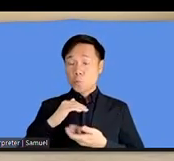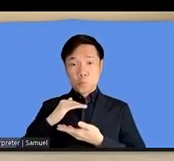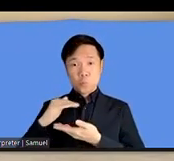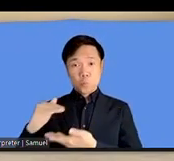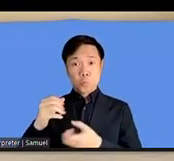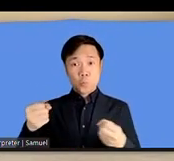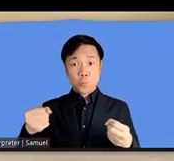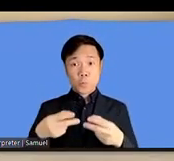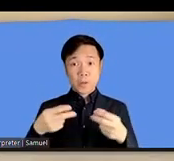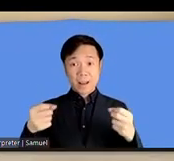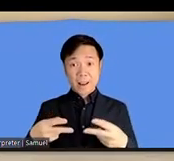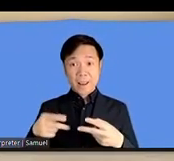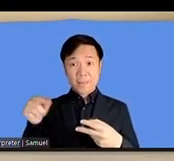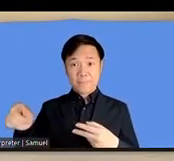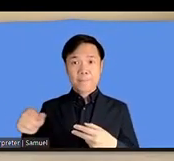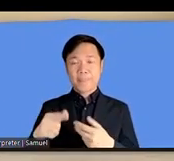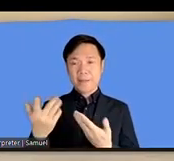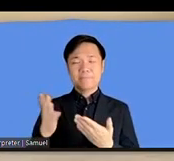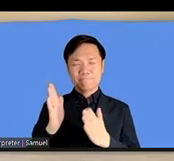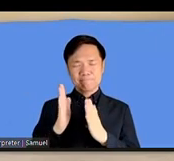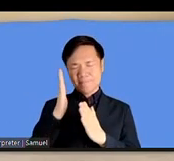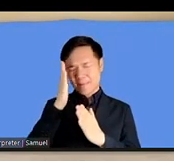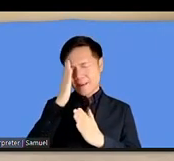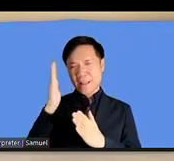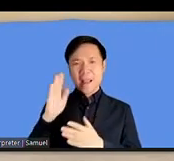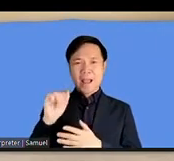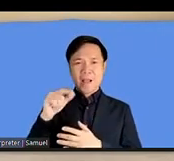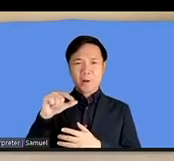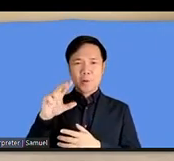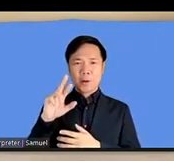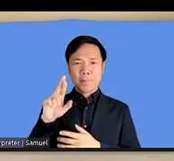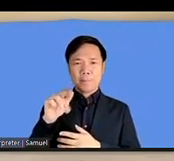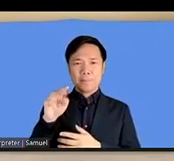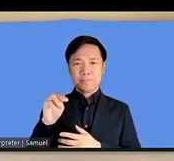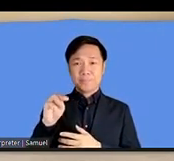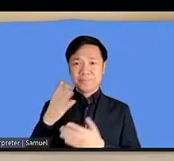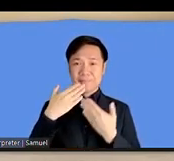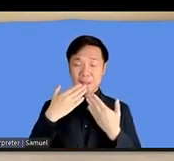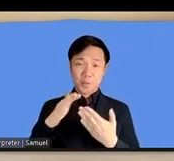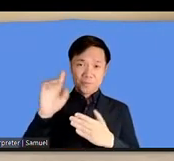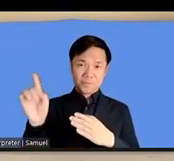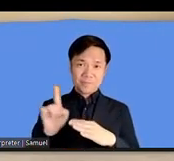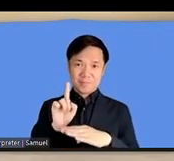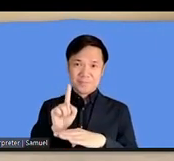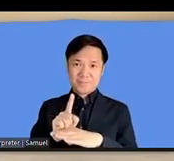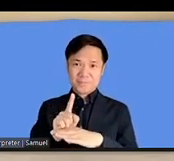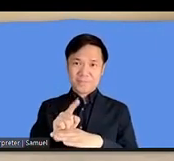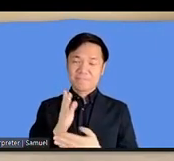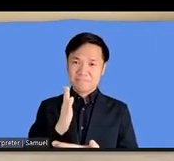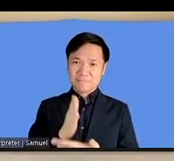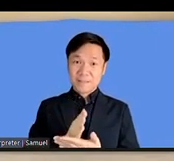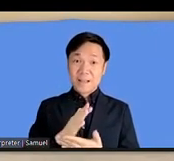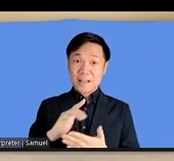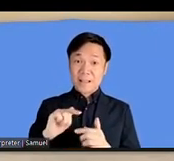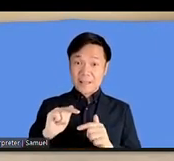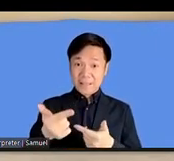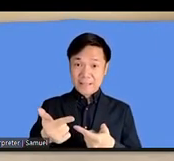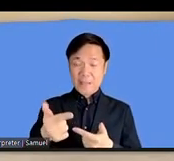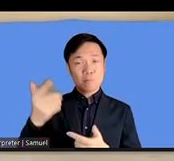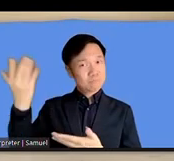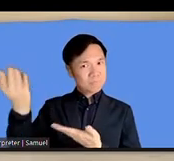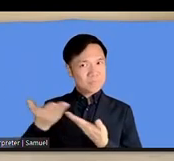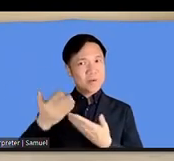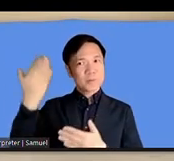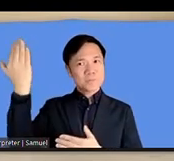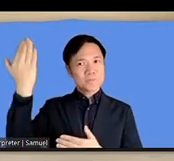have him as a speaker. Thank you, Akram, very much for coming online. I will give you the mic in a while. Are there